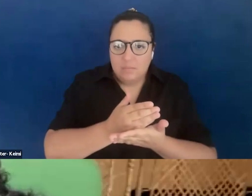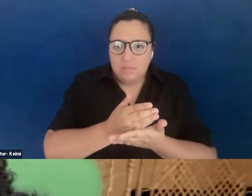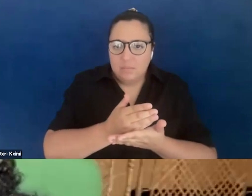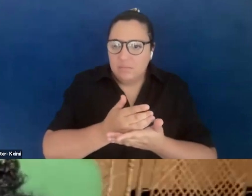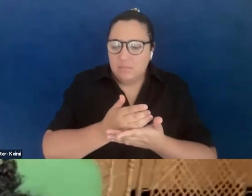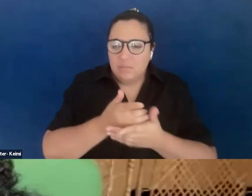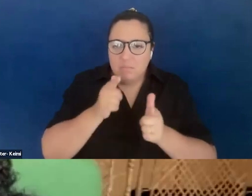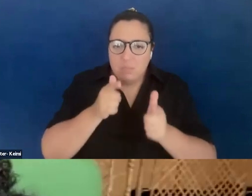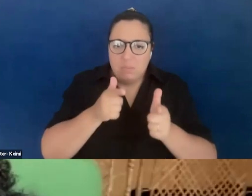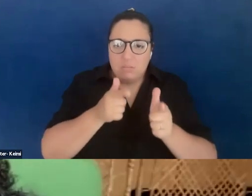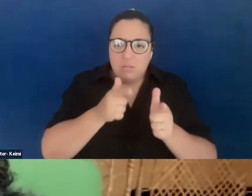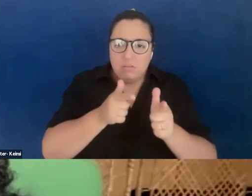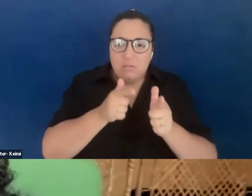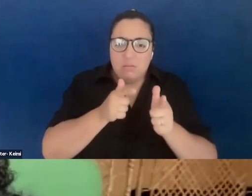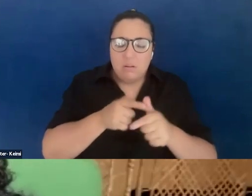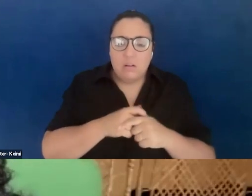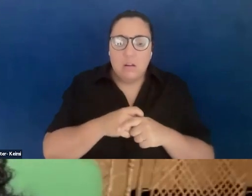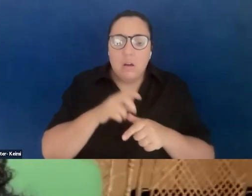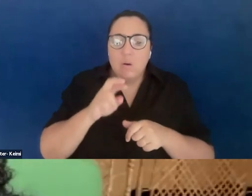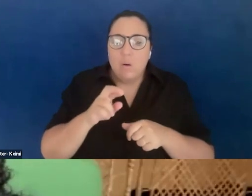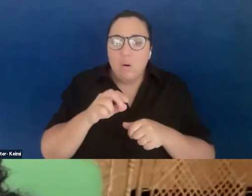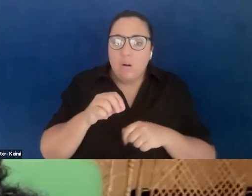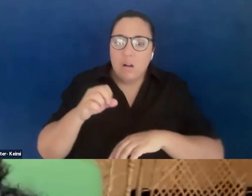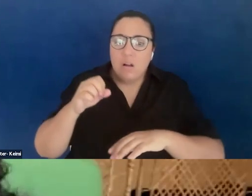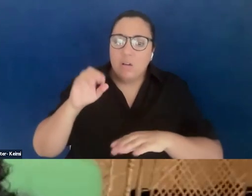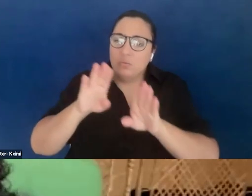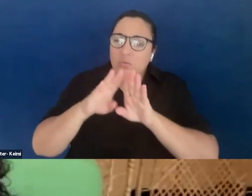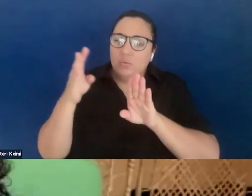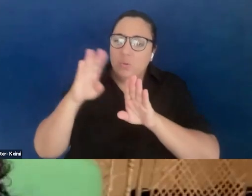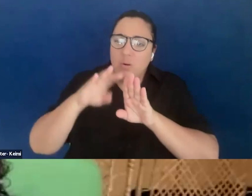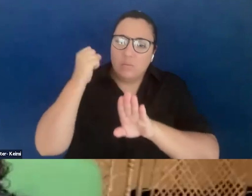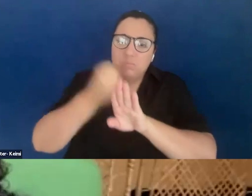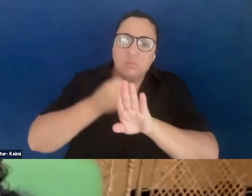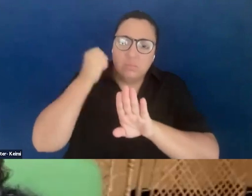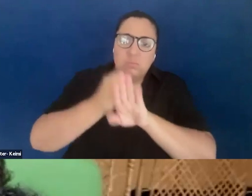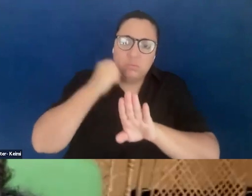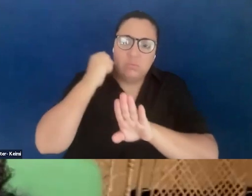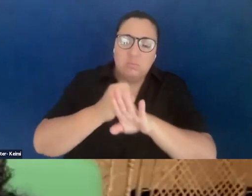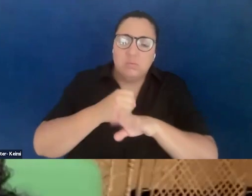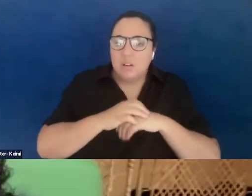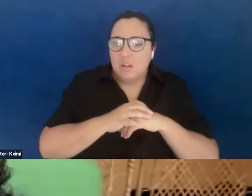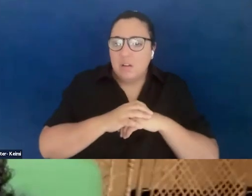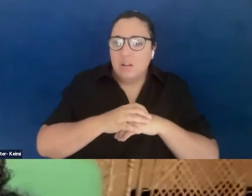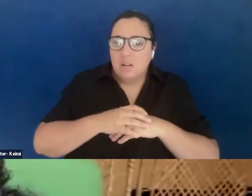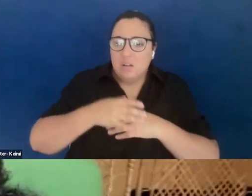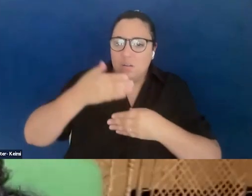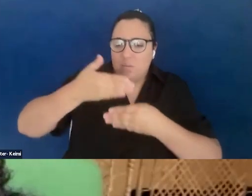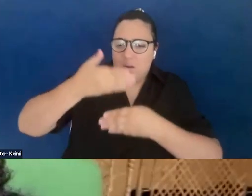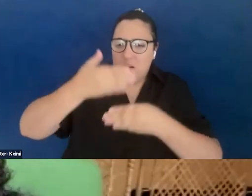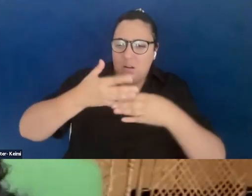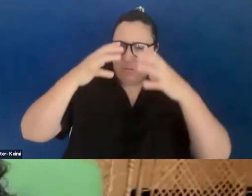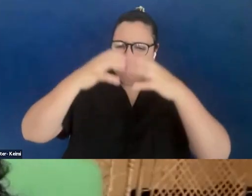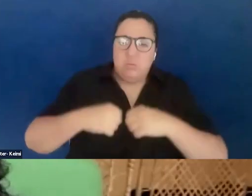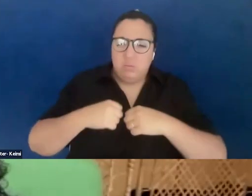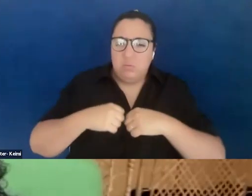nor do I wish to speak about the pounding on the doors and the breaking of windows and the hauling of families into the